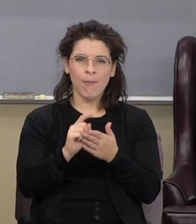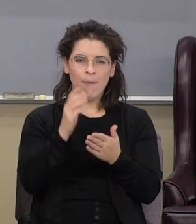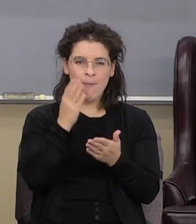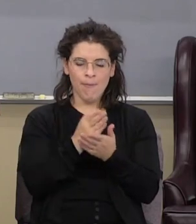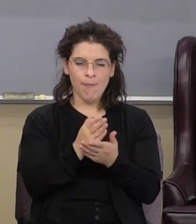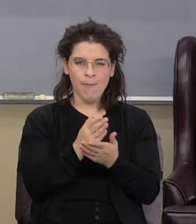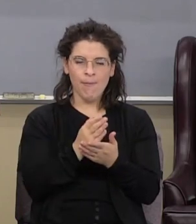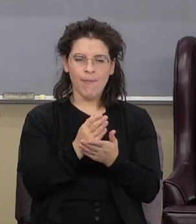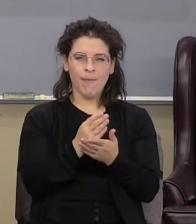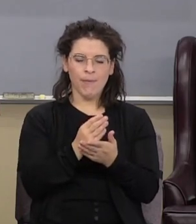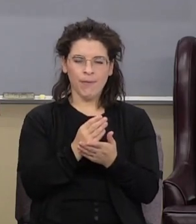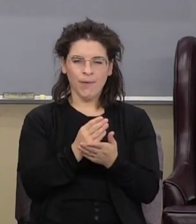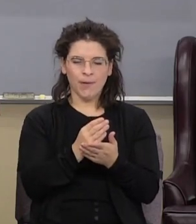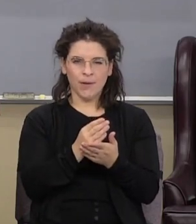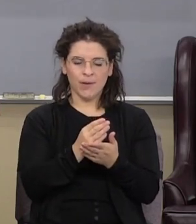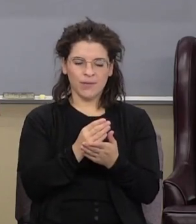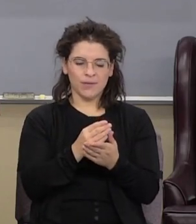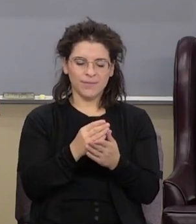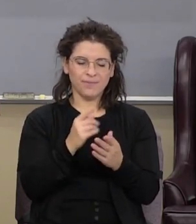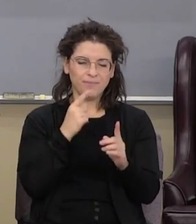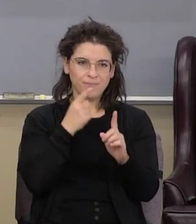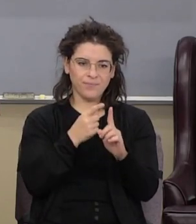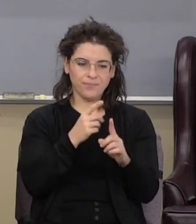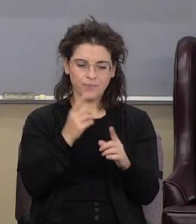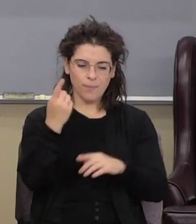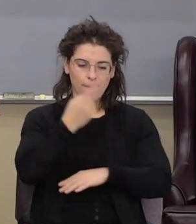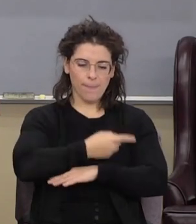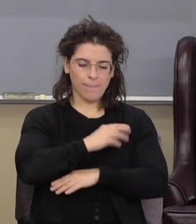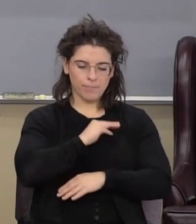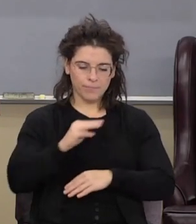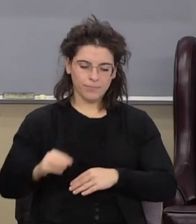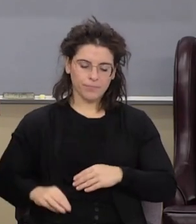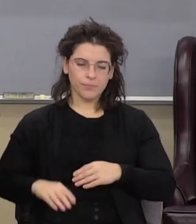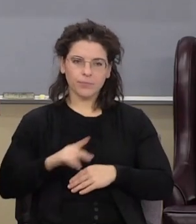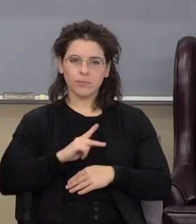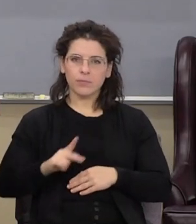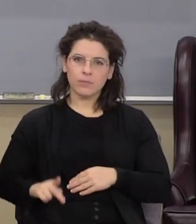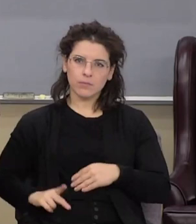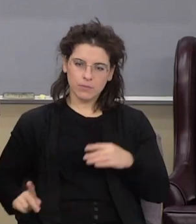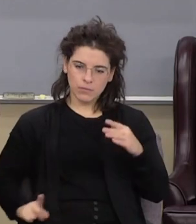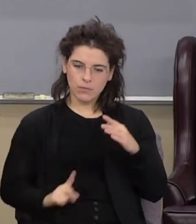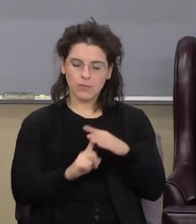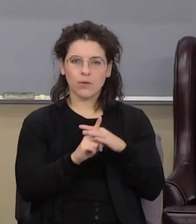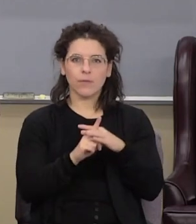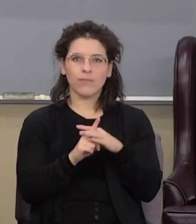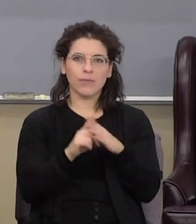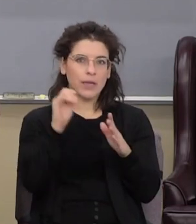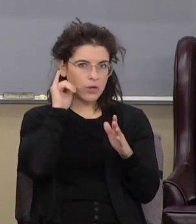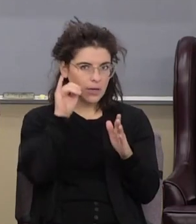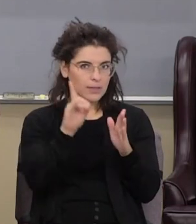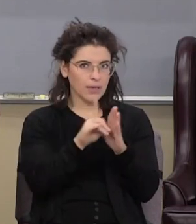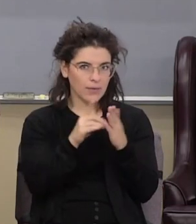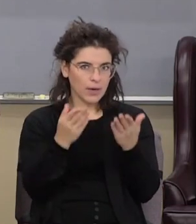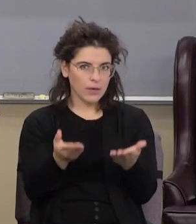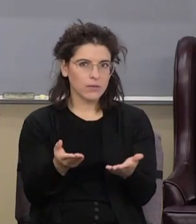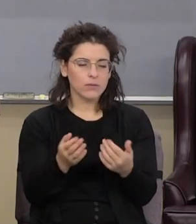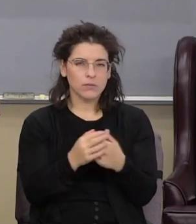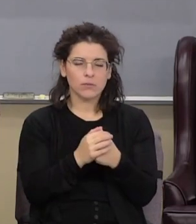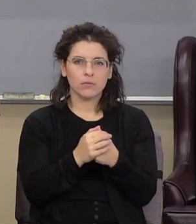off to the point where the days of Messiah the Prince to be there they could identify it.